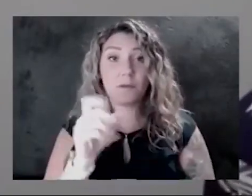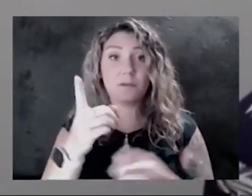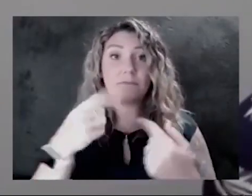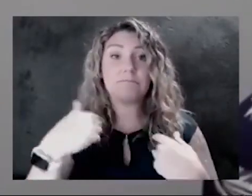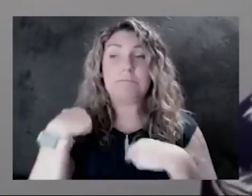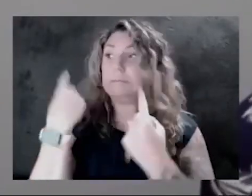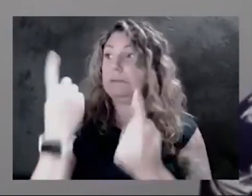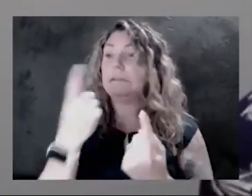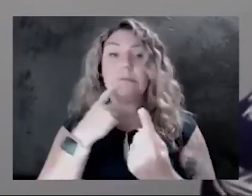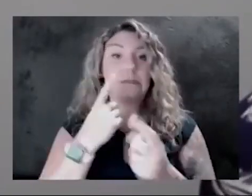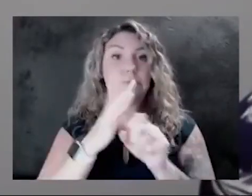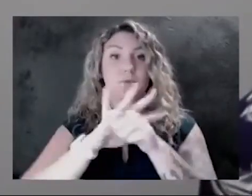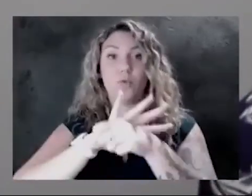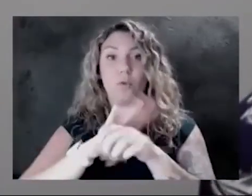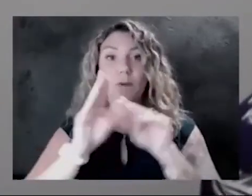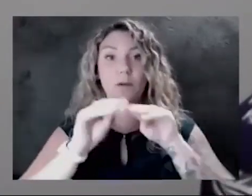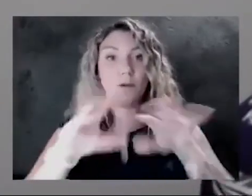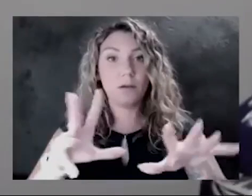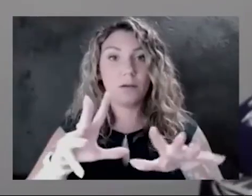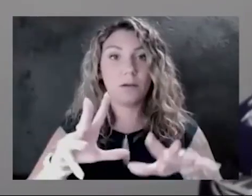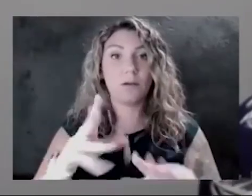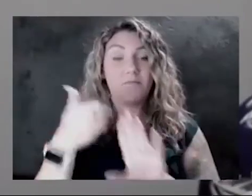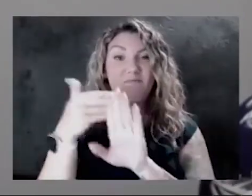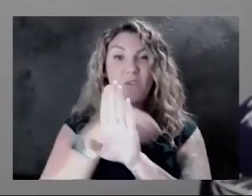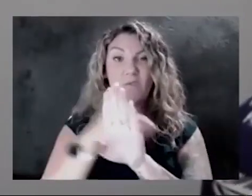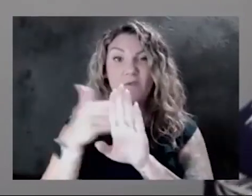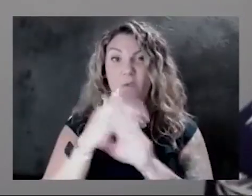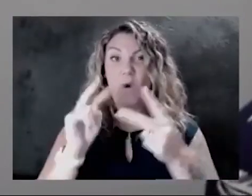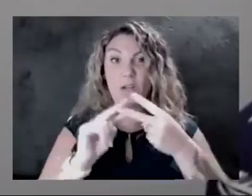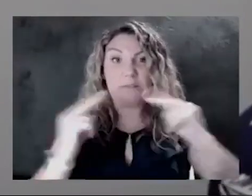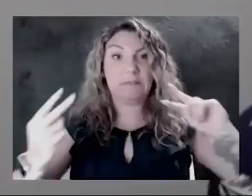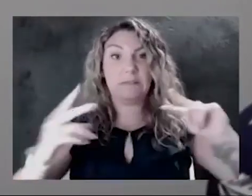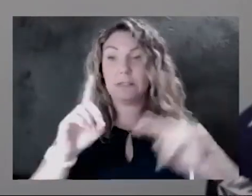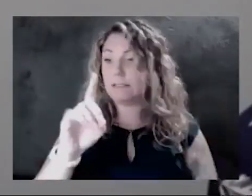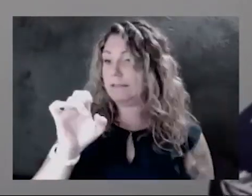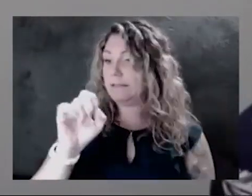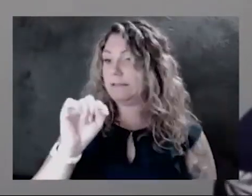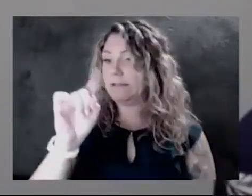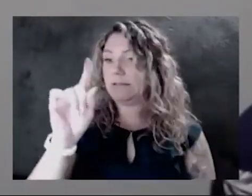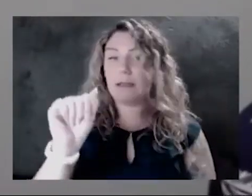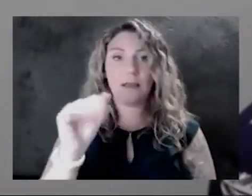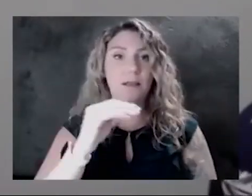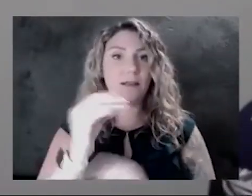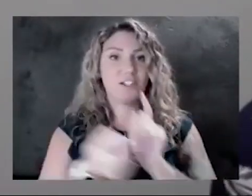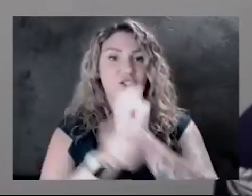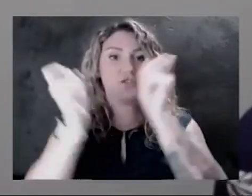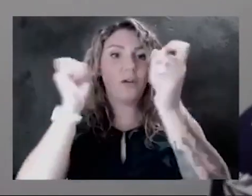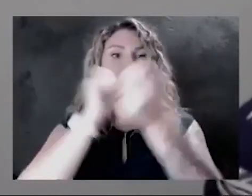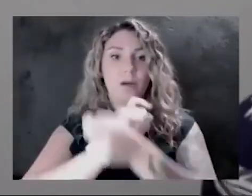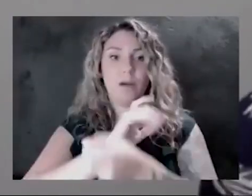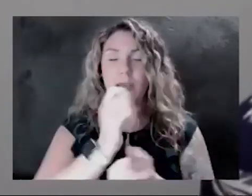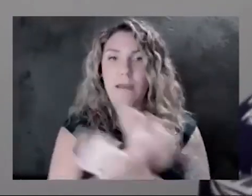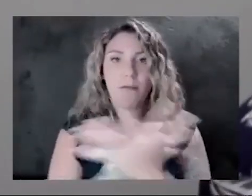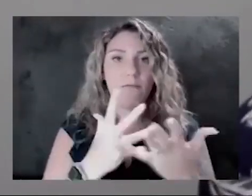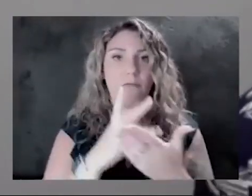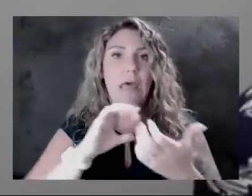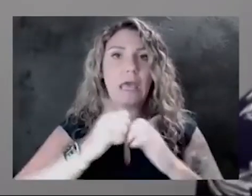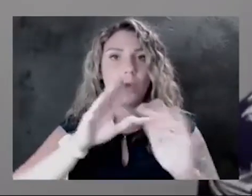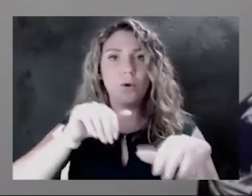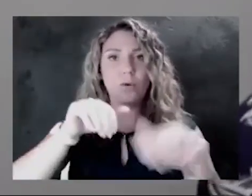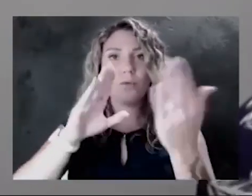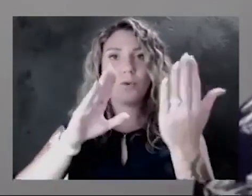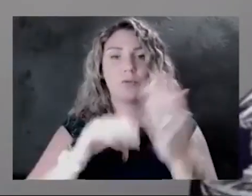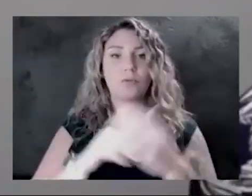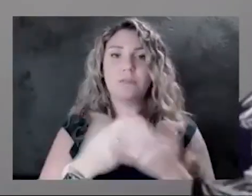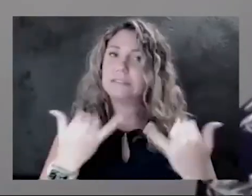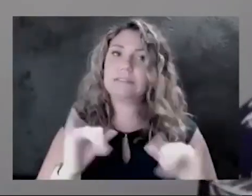Many of those before the Delta variant. As we know, the Delta variant has changed the entire game and how we approach this. So we're still trying to